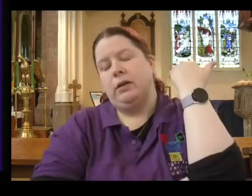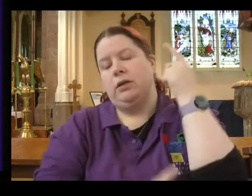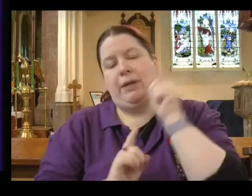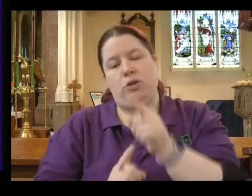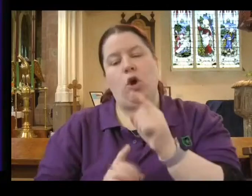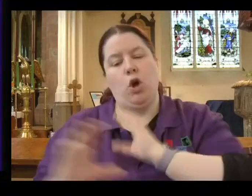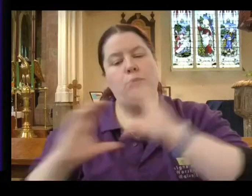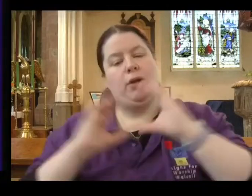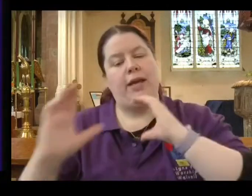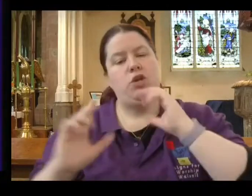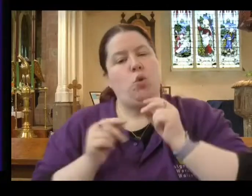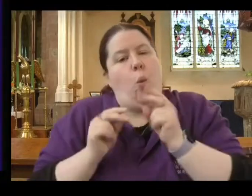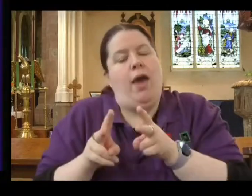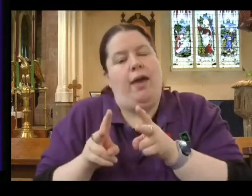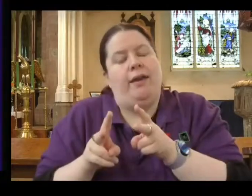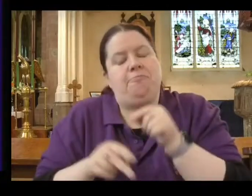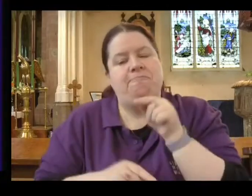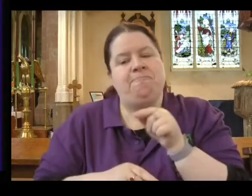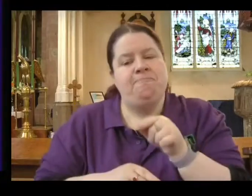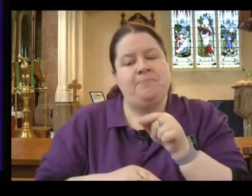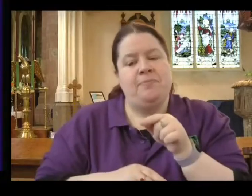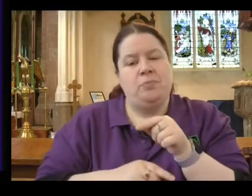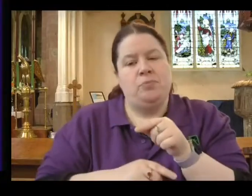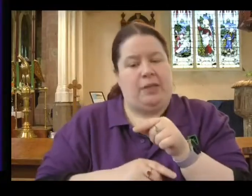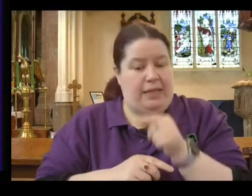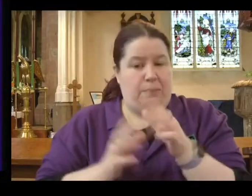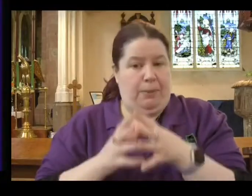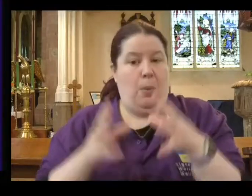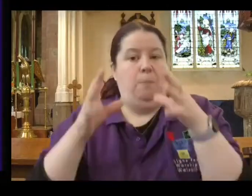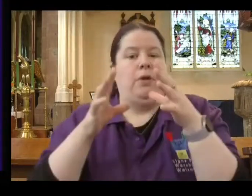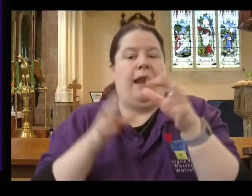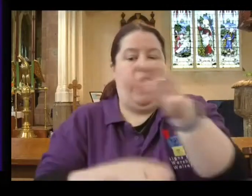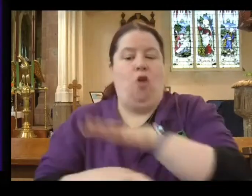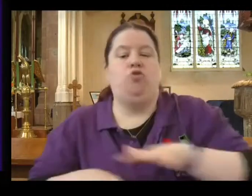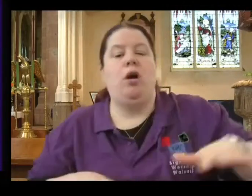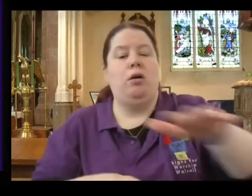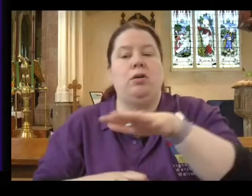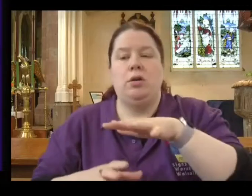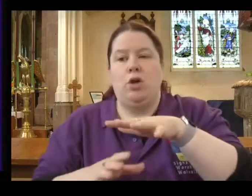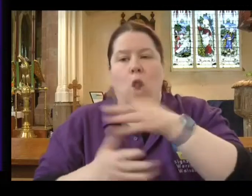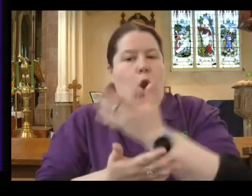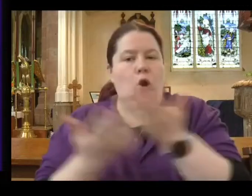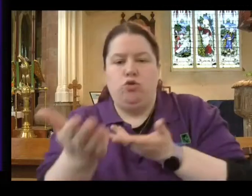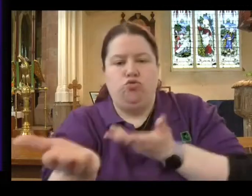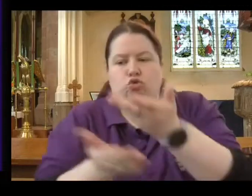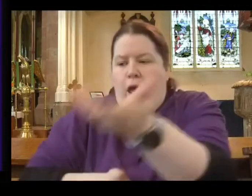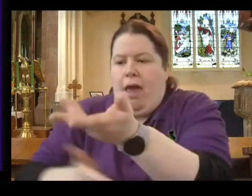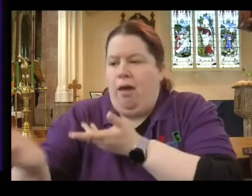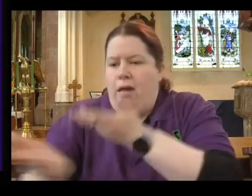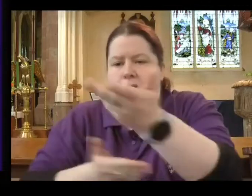route that goes from Rome. And this has resulted in making it a thriving centre of commerce and trade.